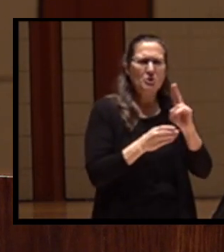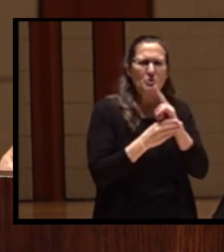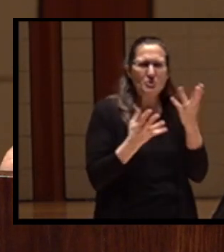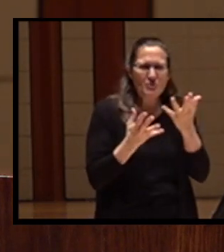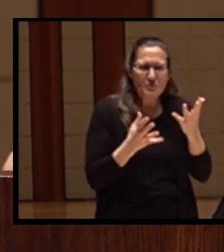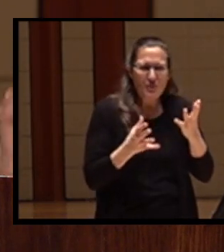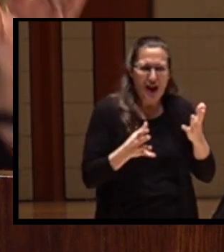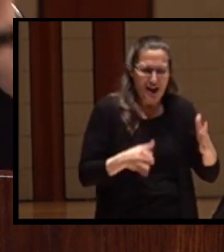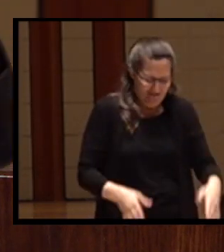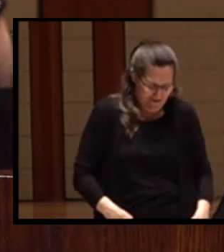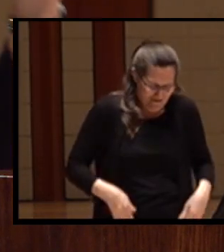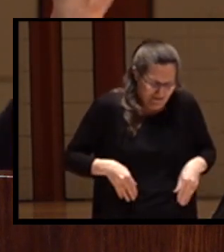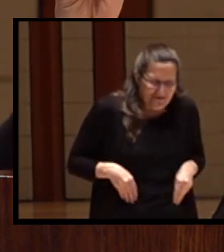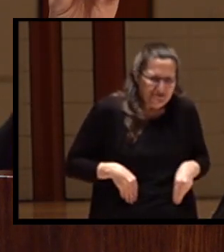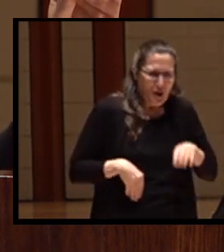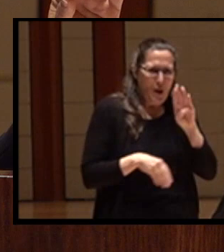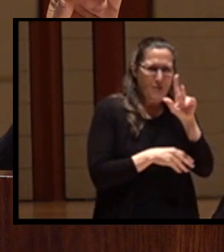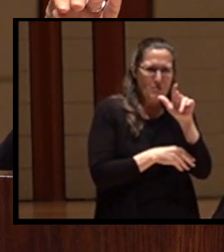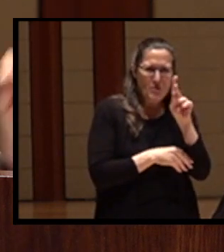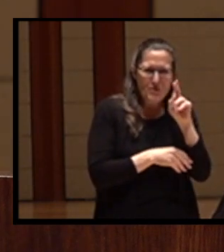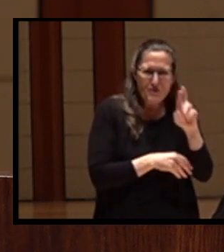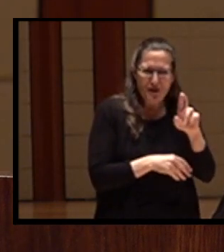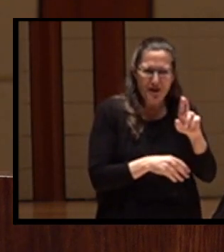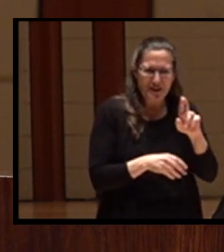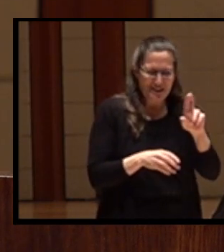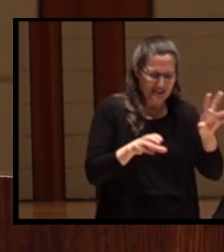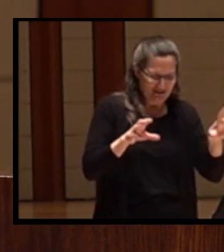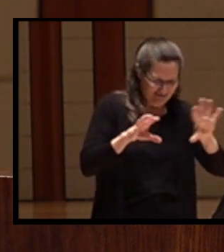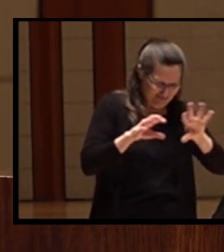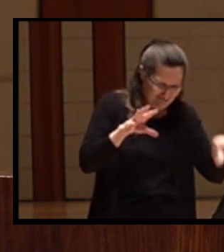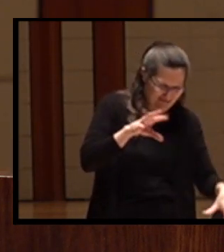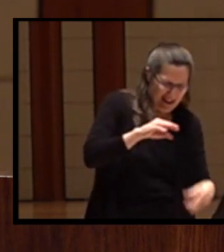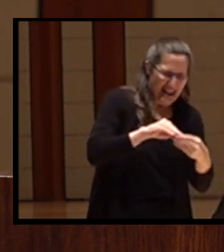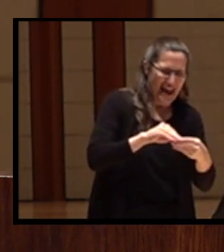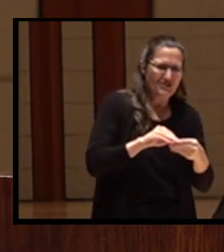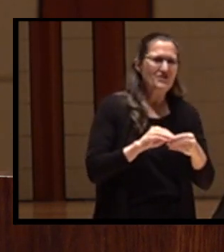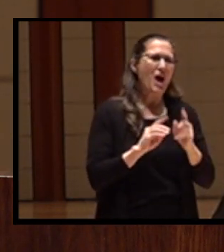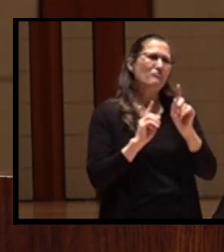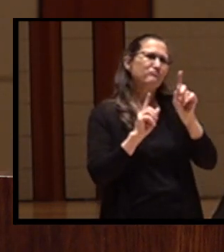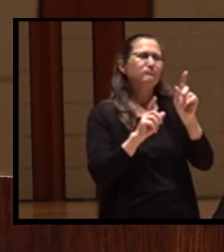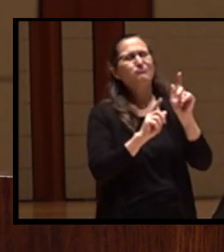attached their old bloomers to the cork line. And then they went fishing.